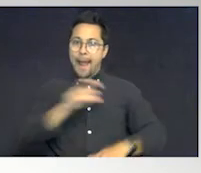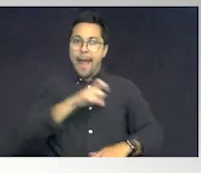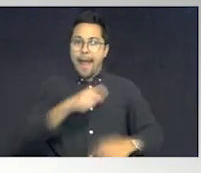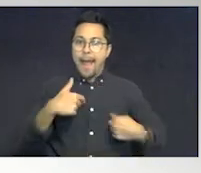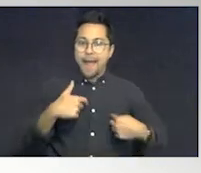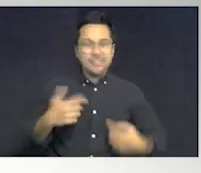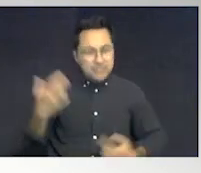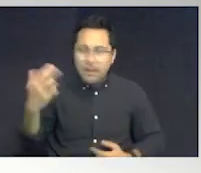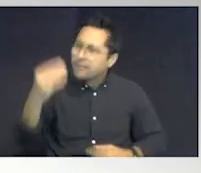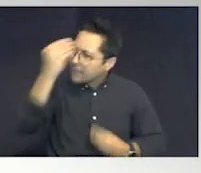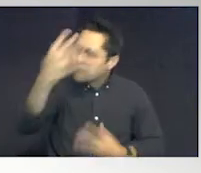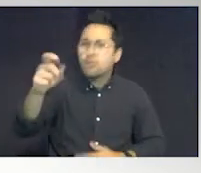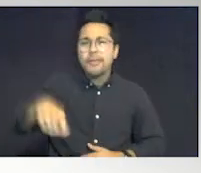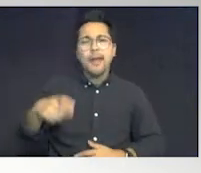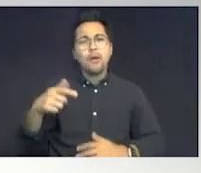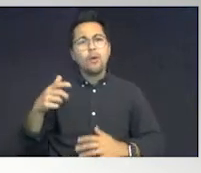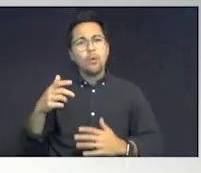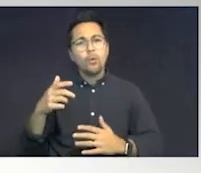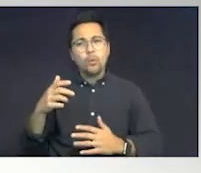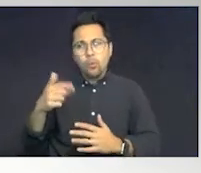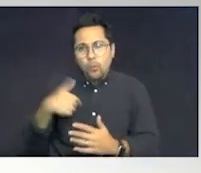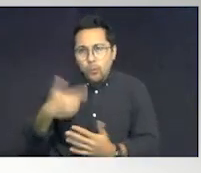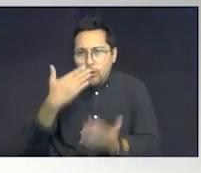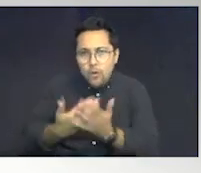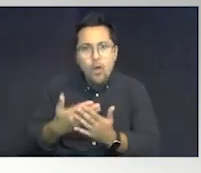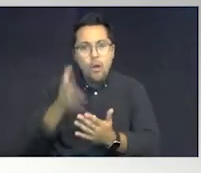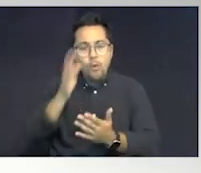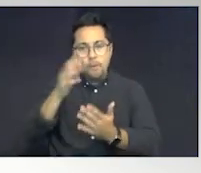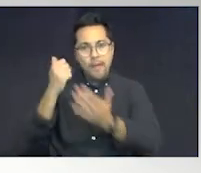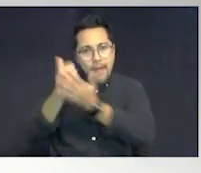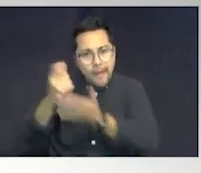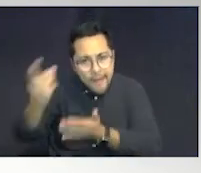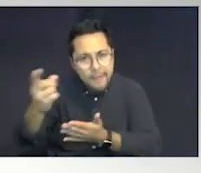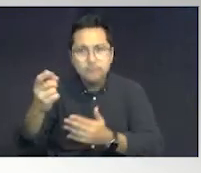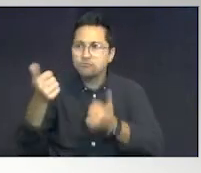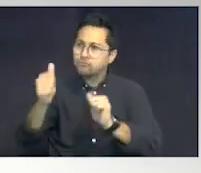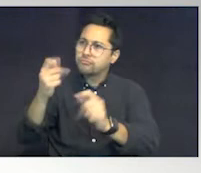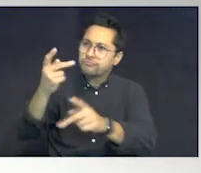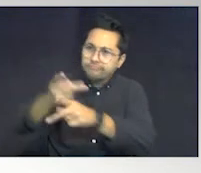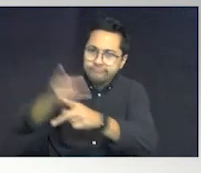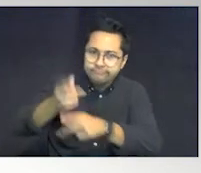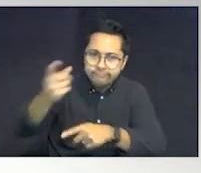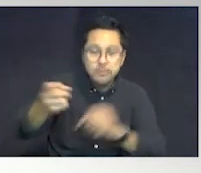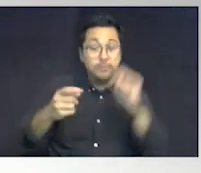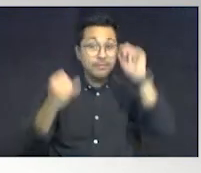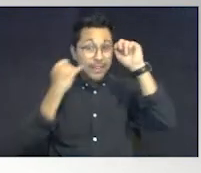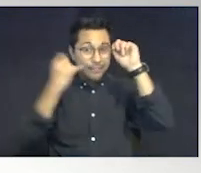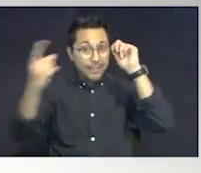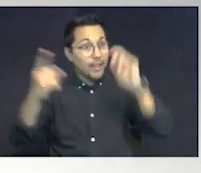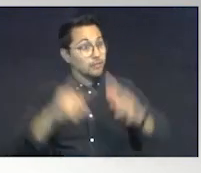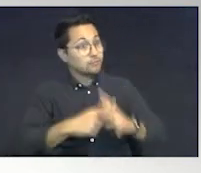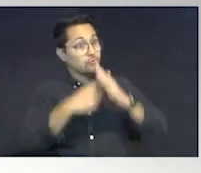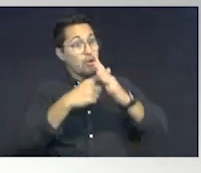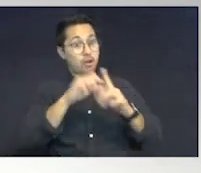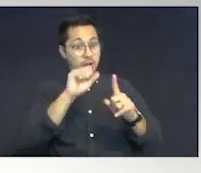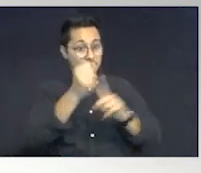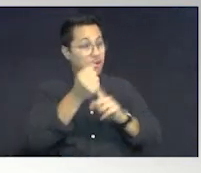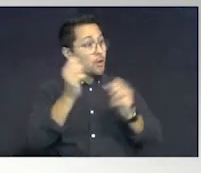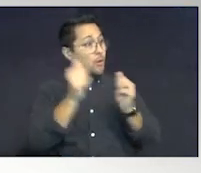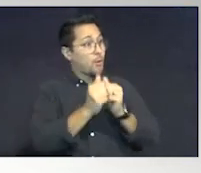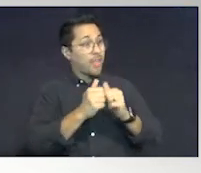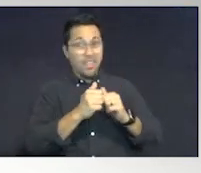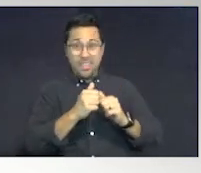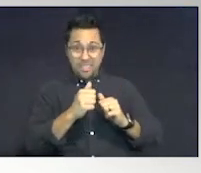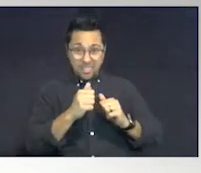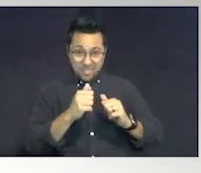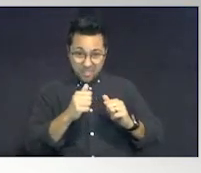are going to help them. We're going to try to do the best we can to assist them. And if they begin our interaction with a high and slightly